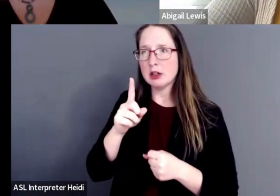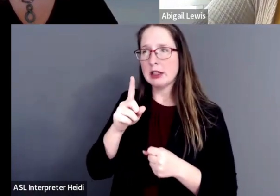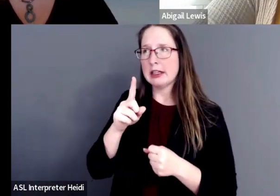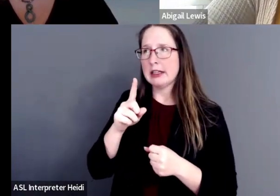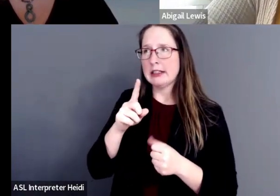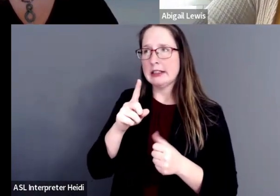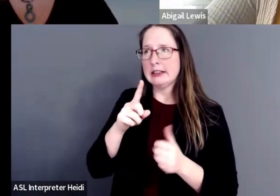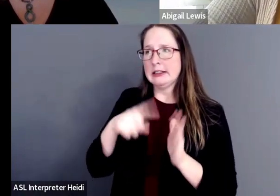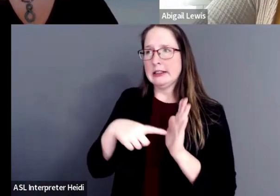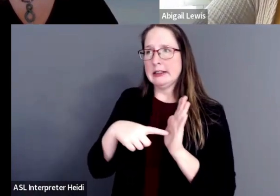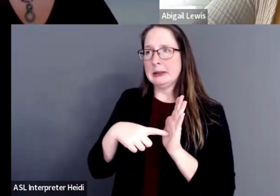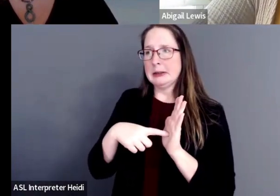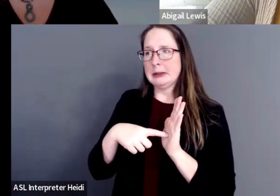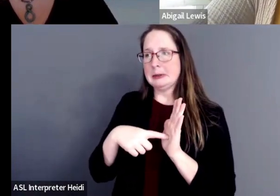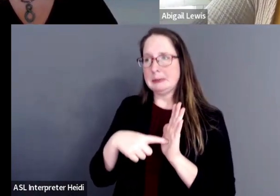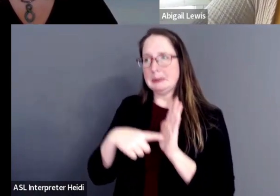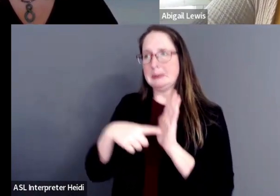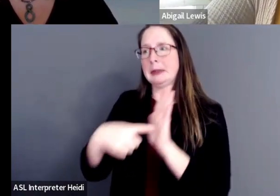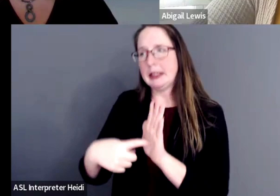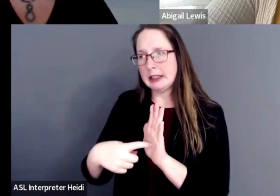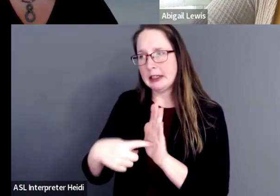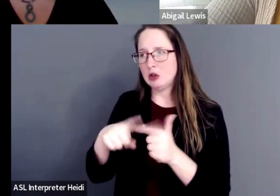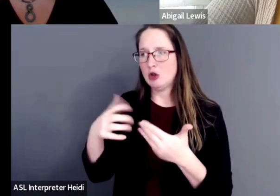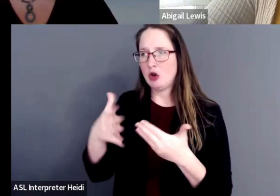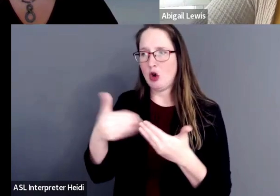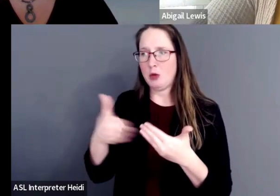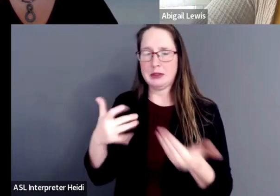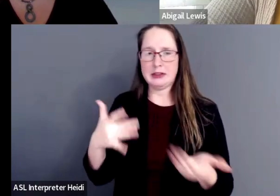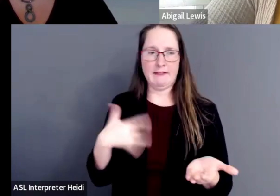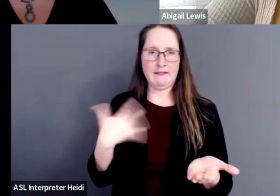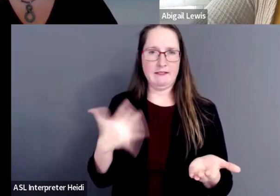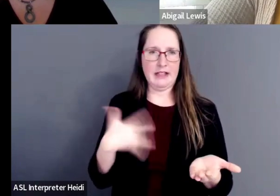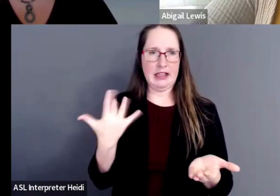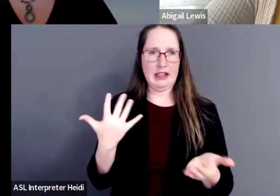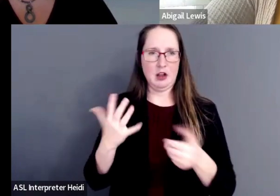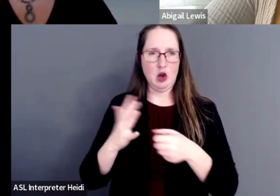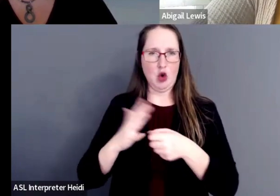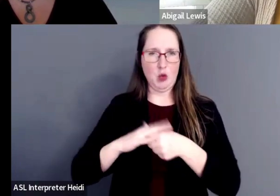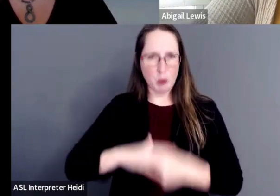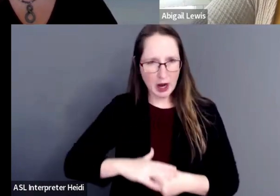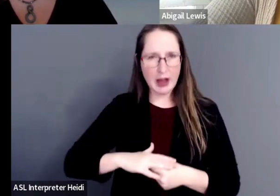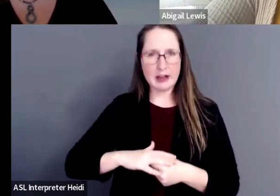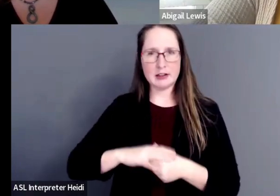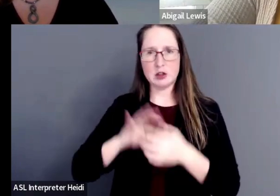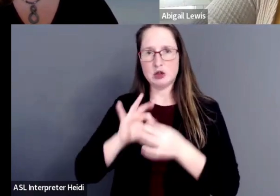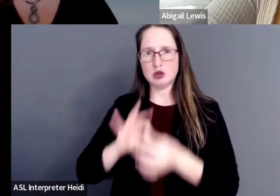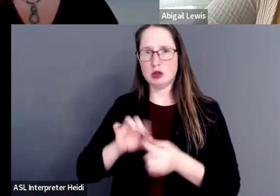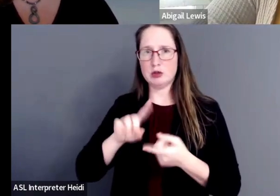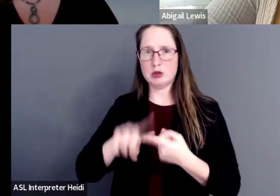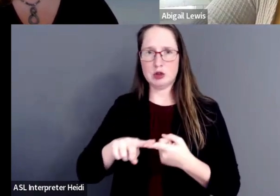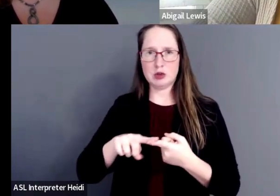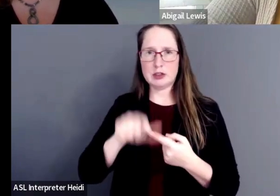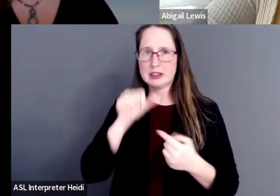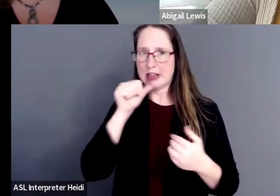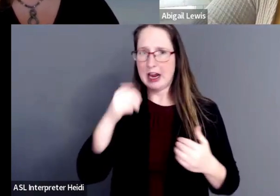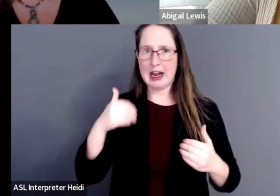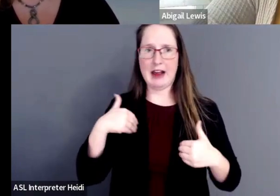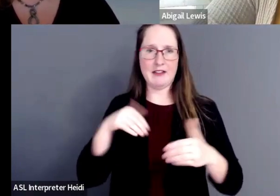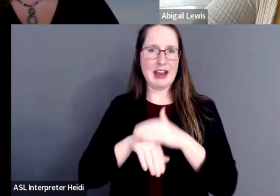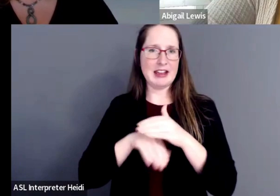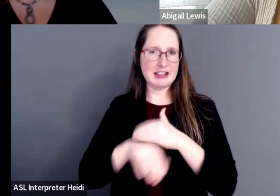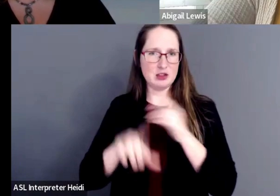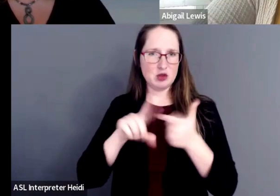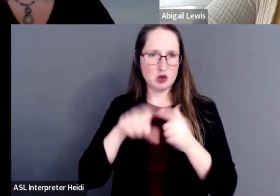almost feeling oppressed in terms of not having access to communication.